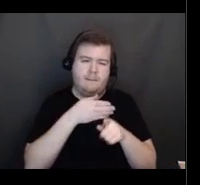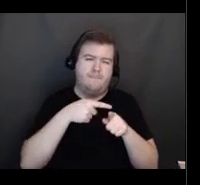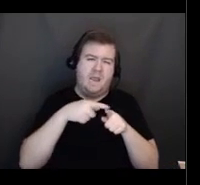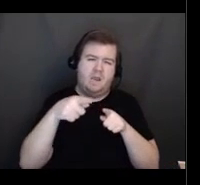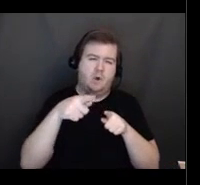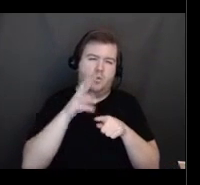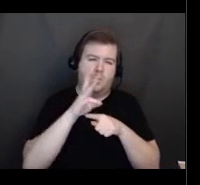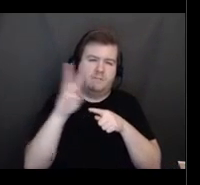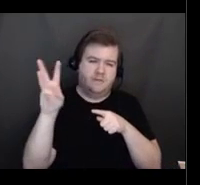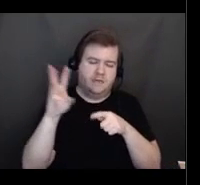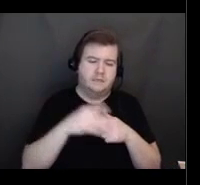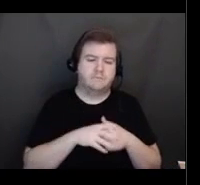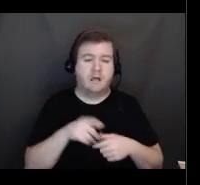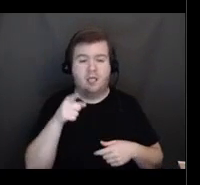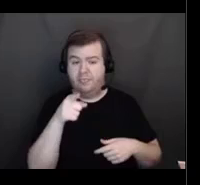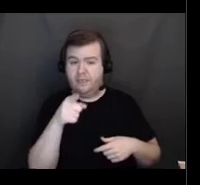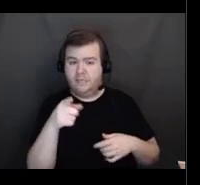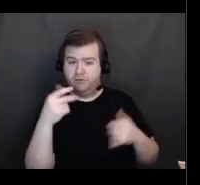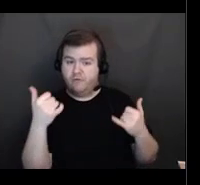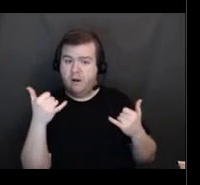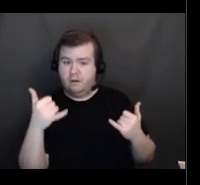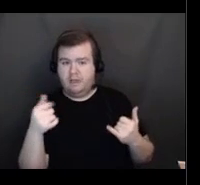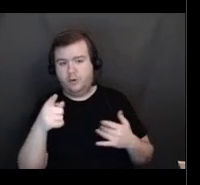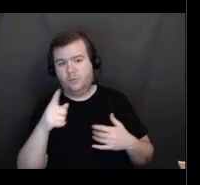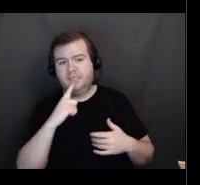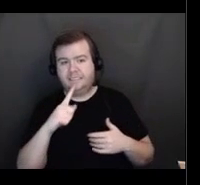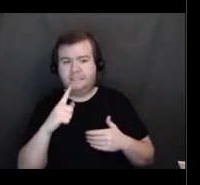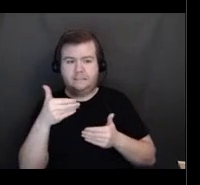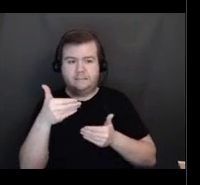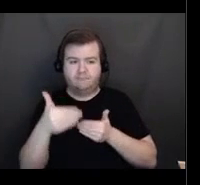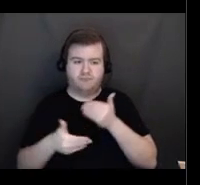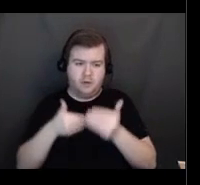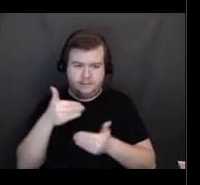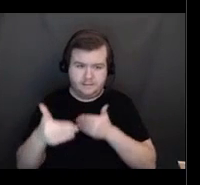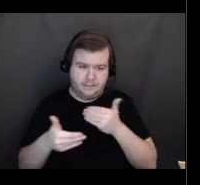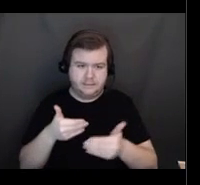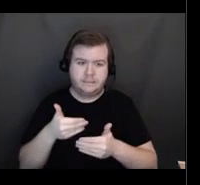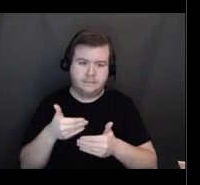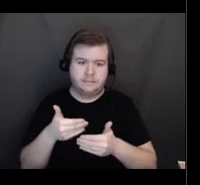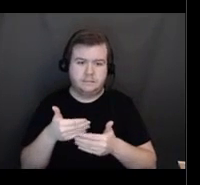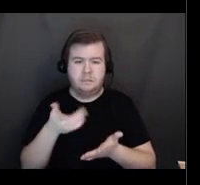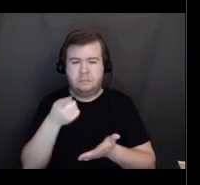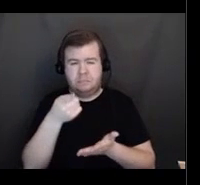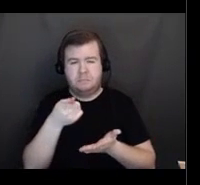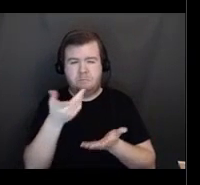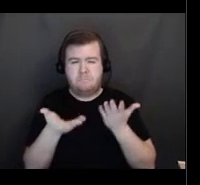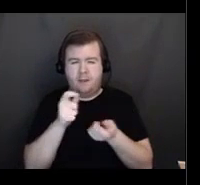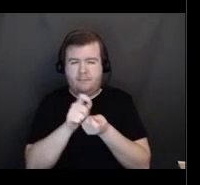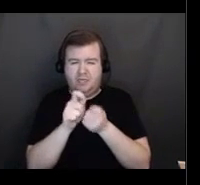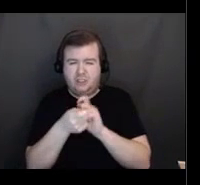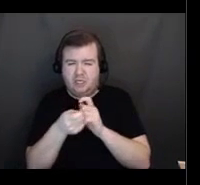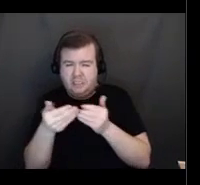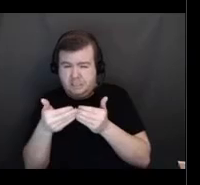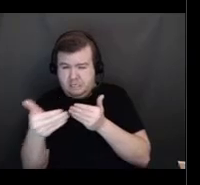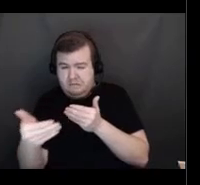currently right now. That's the process that that may be changing in the coming weeks, but